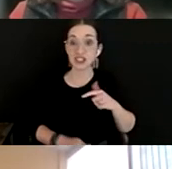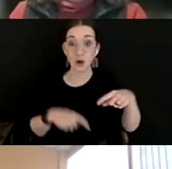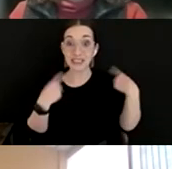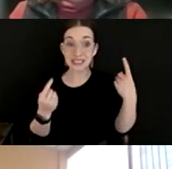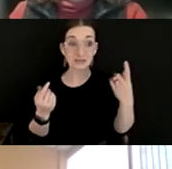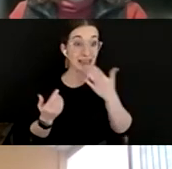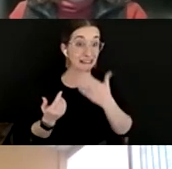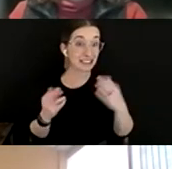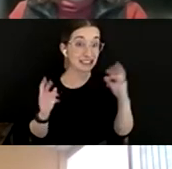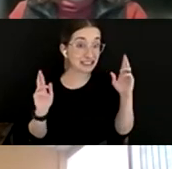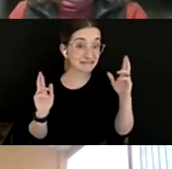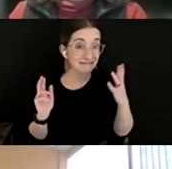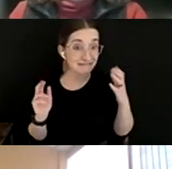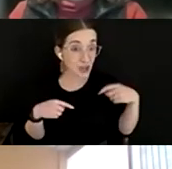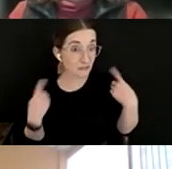far.